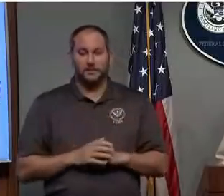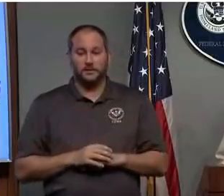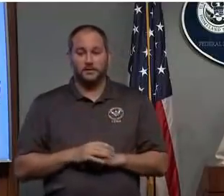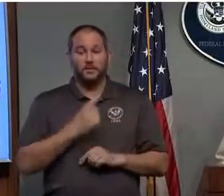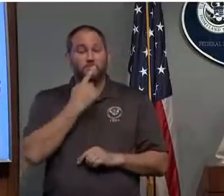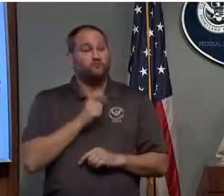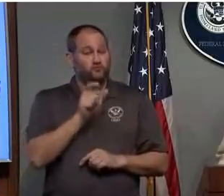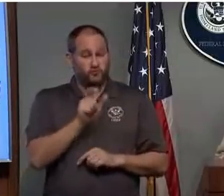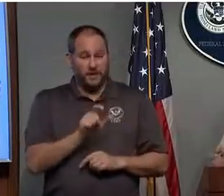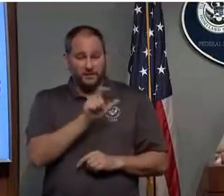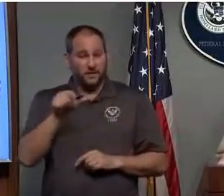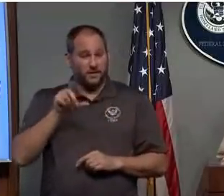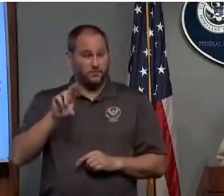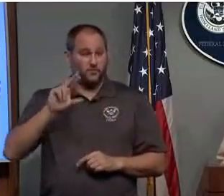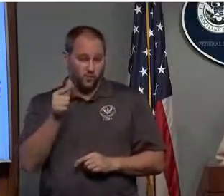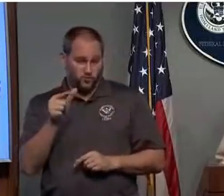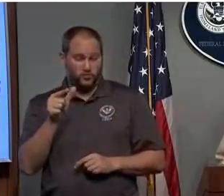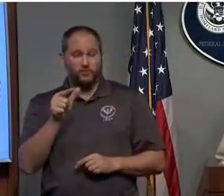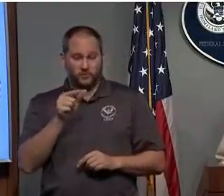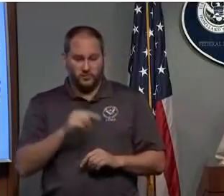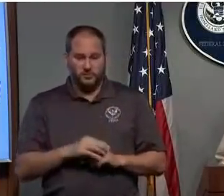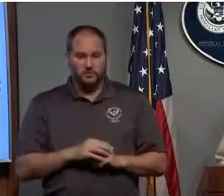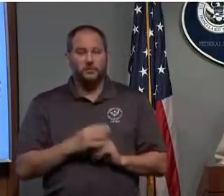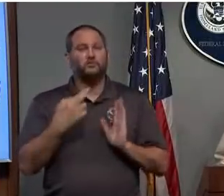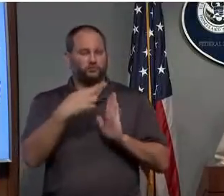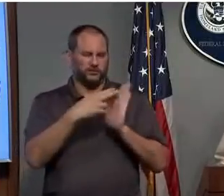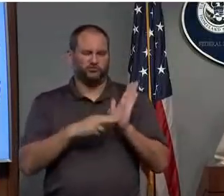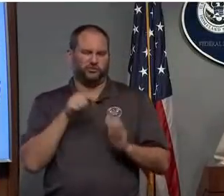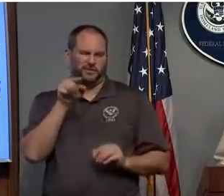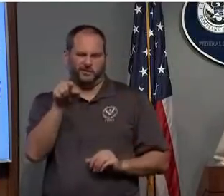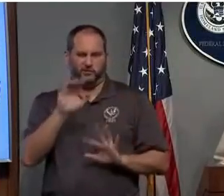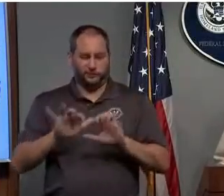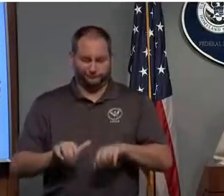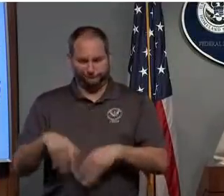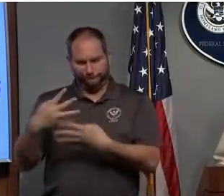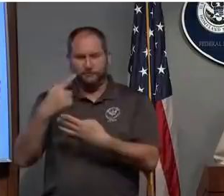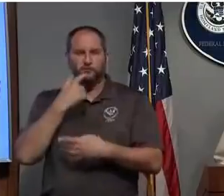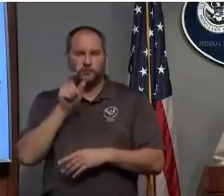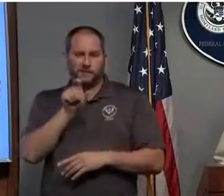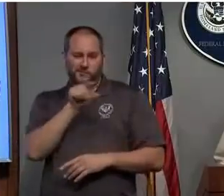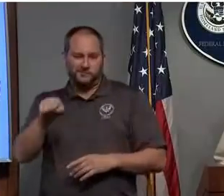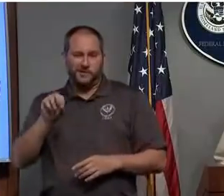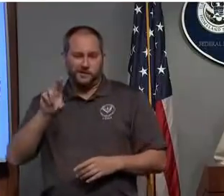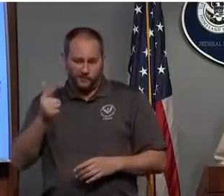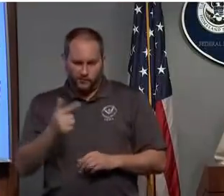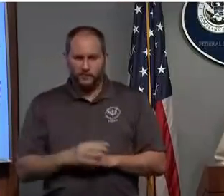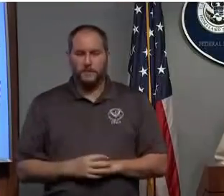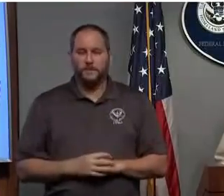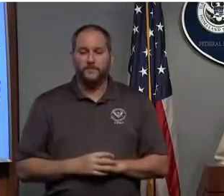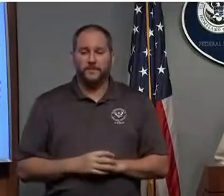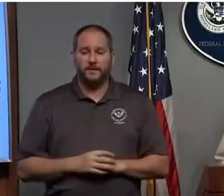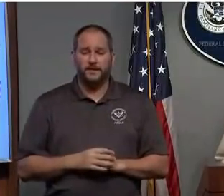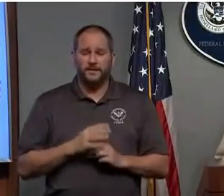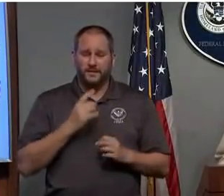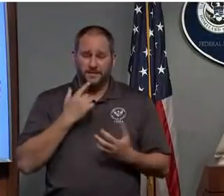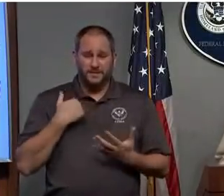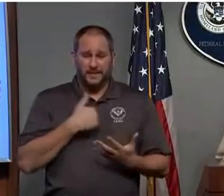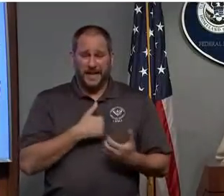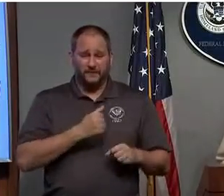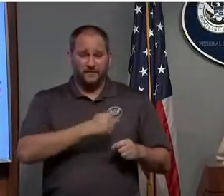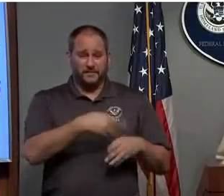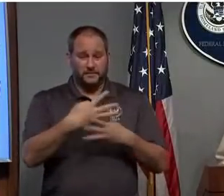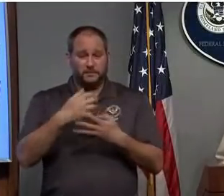and any number of other fine private nonprofit organizations that you can volunteer with. We can